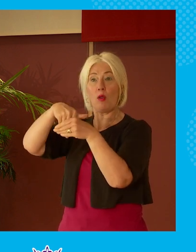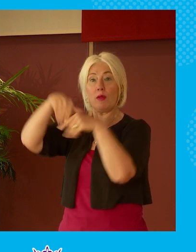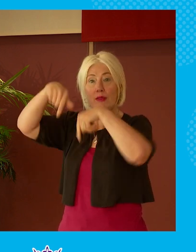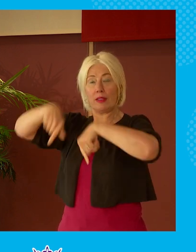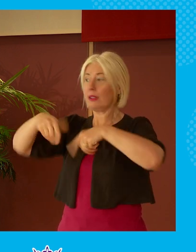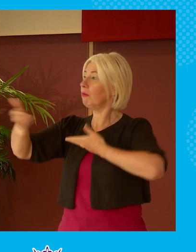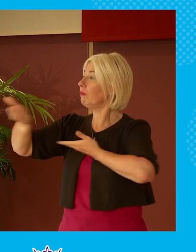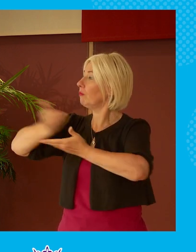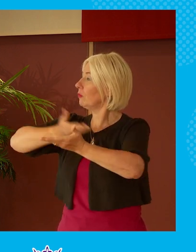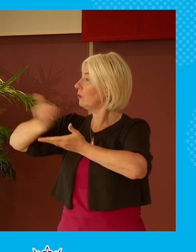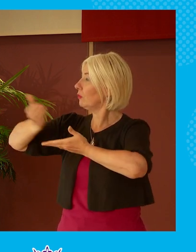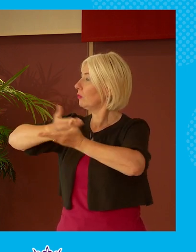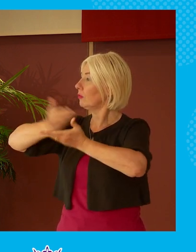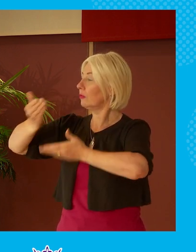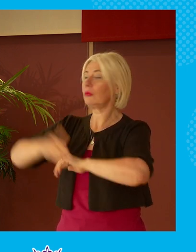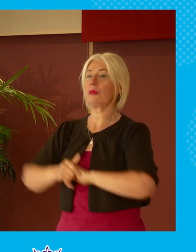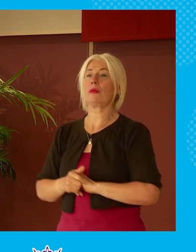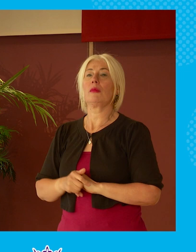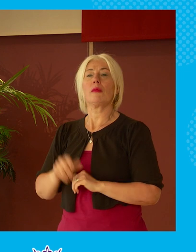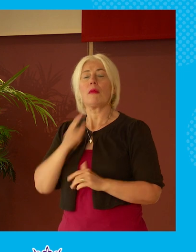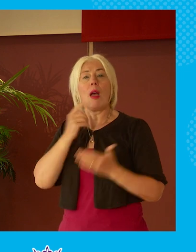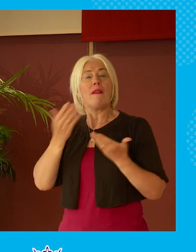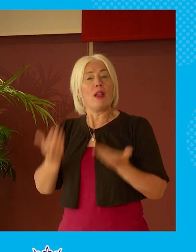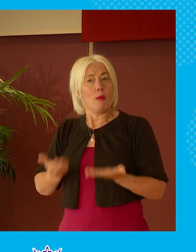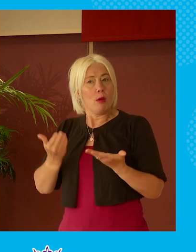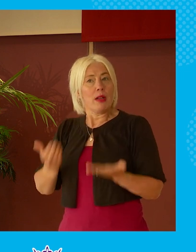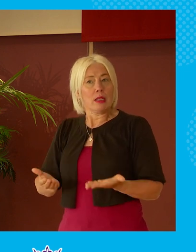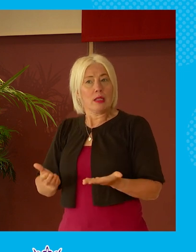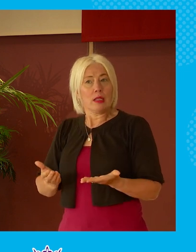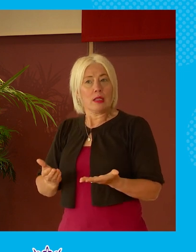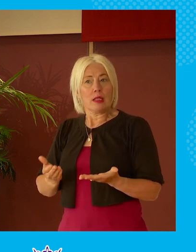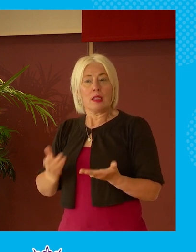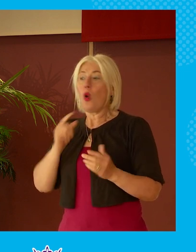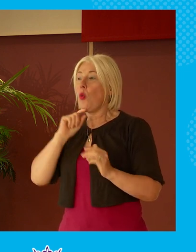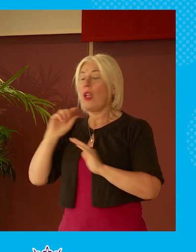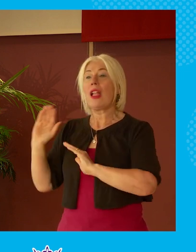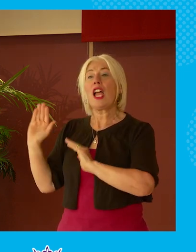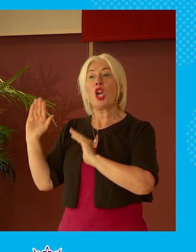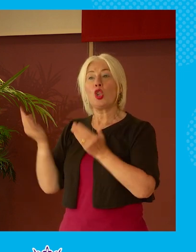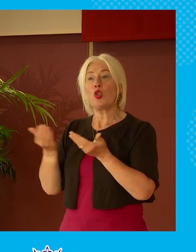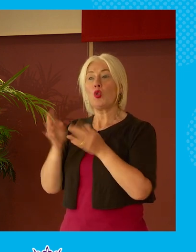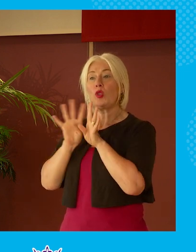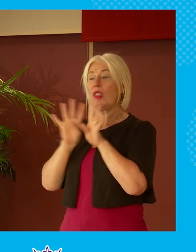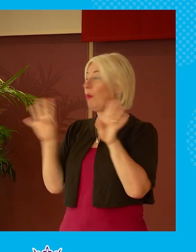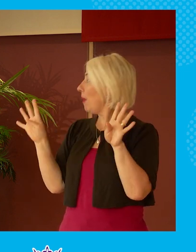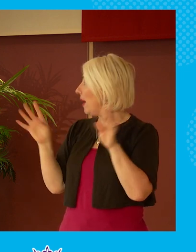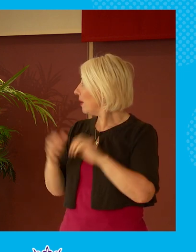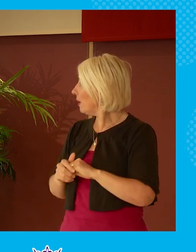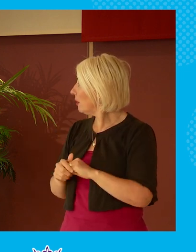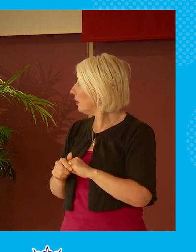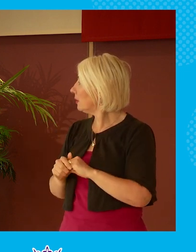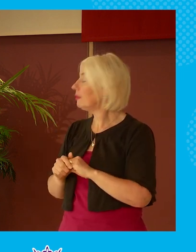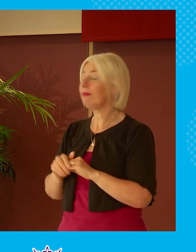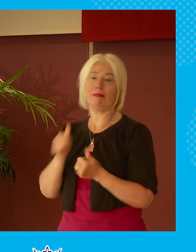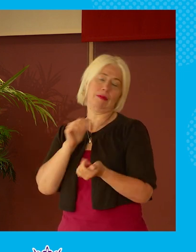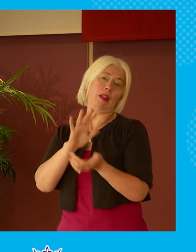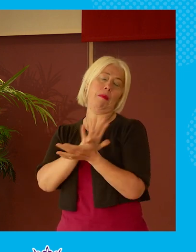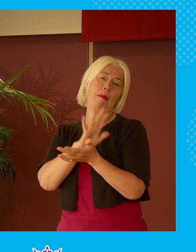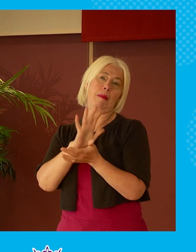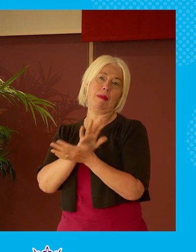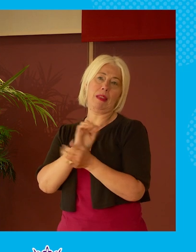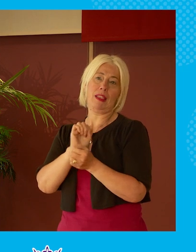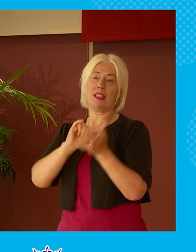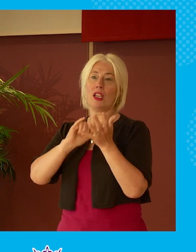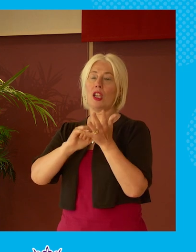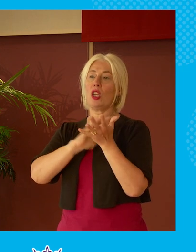discussion but for now I will move swiftly over to introducing our panellists. I'm pleased to say we're joined by